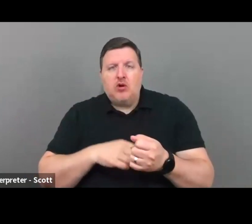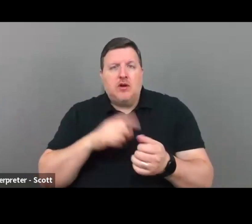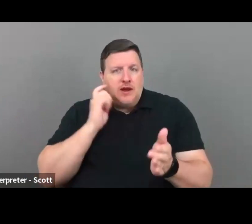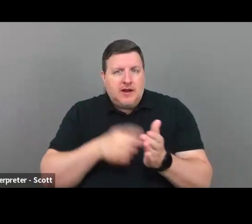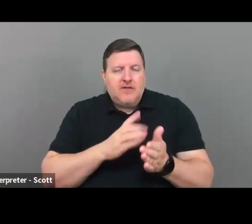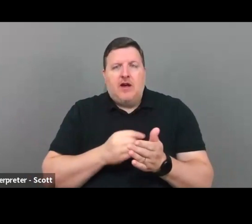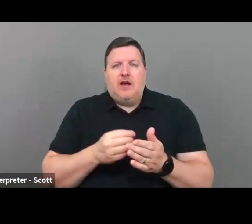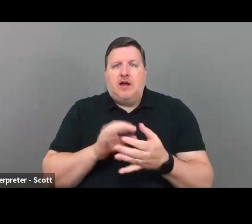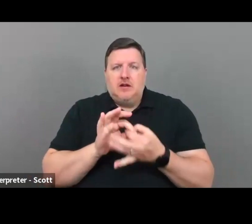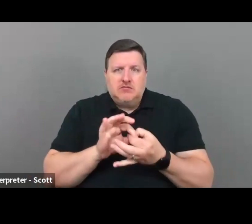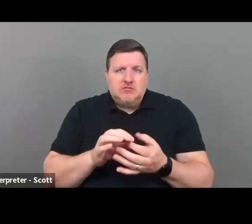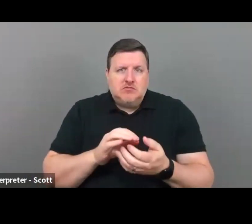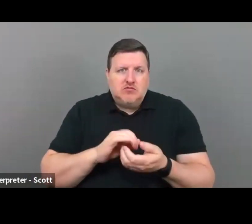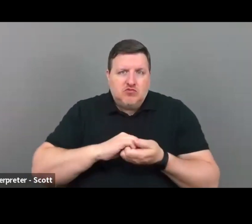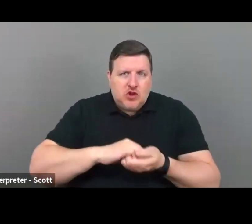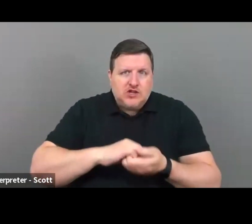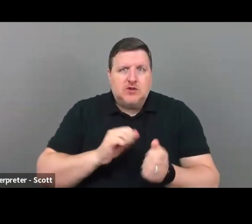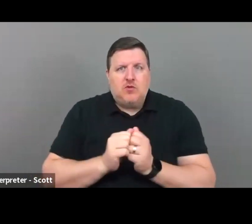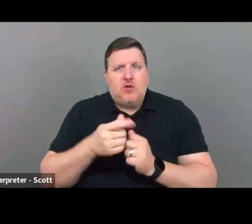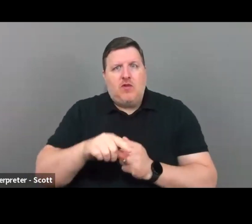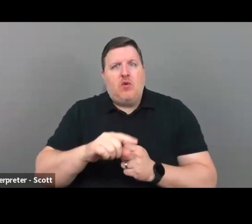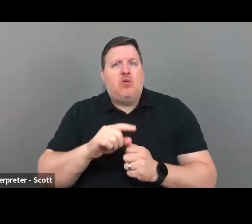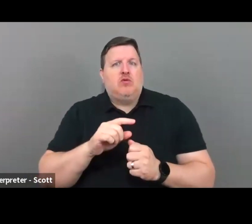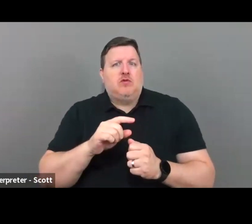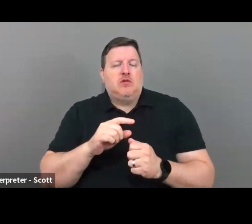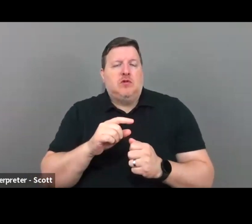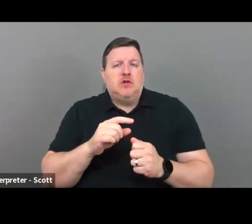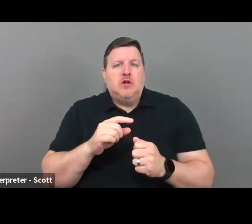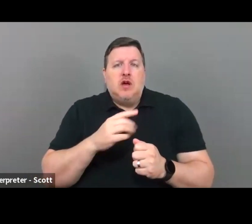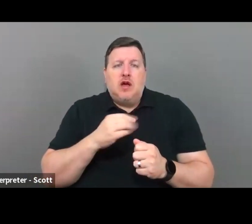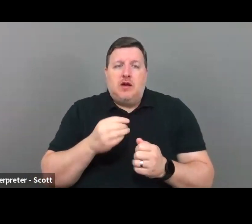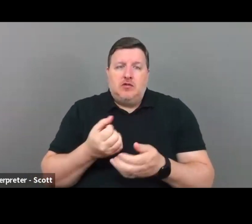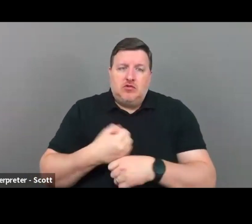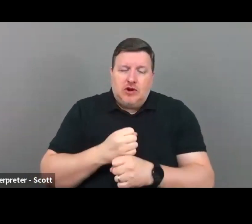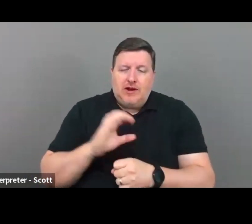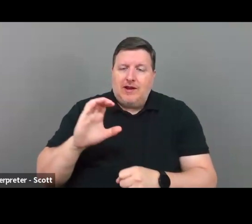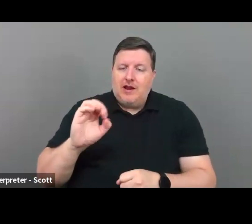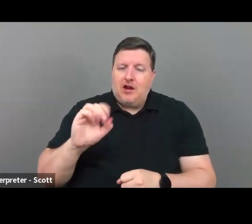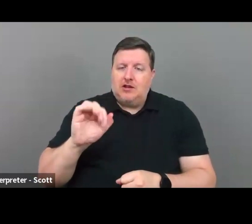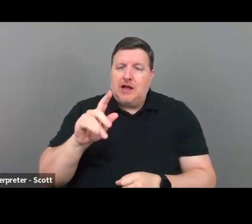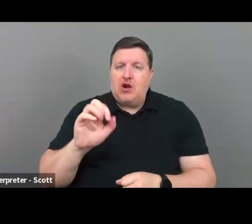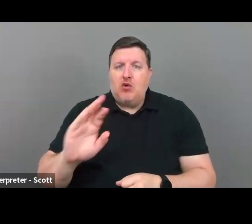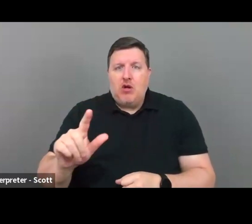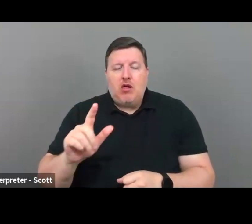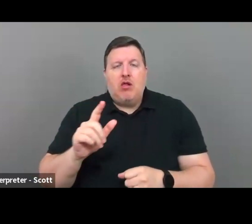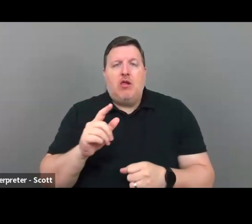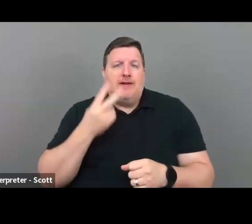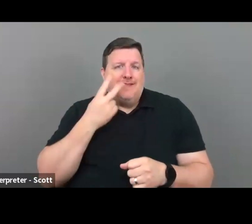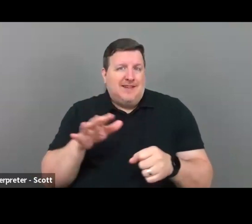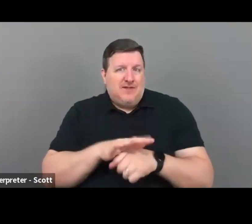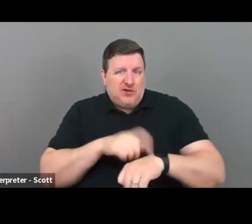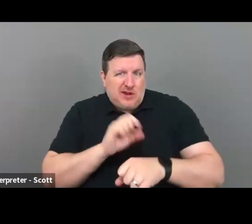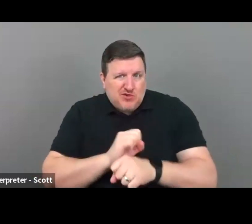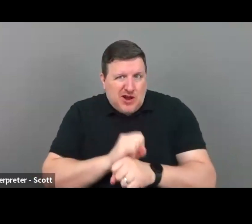cultivating relationships with potential funders, creating collateral and materials to support your efforts seem like full-time jobs,